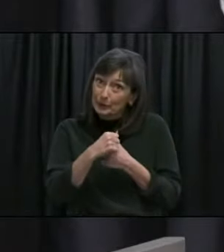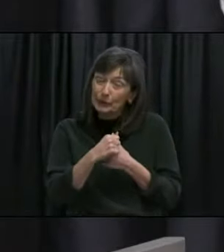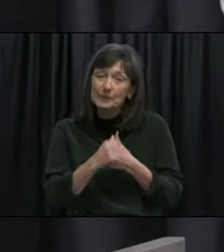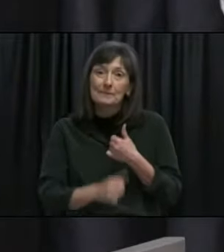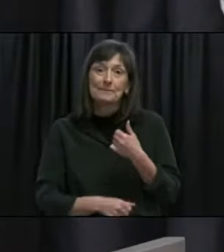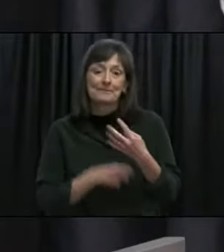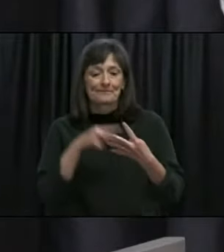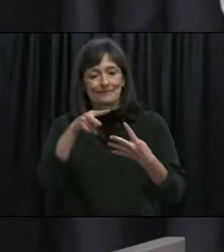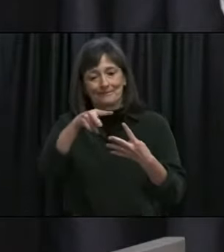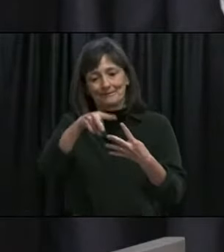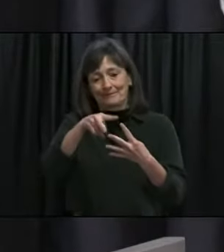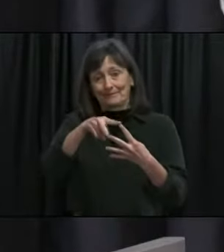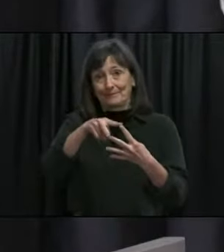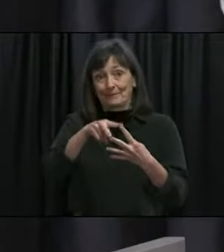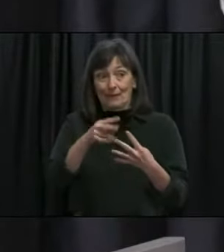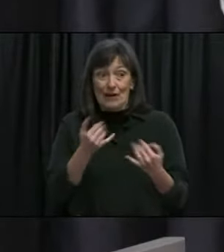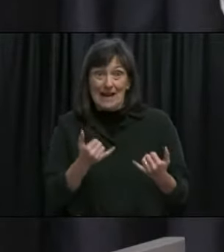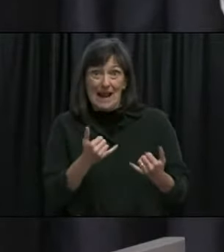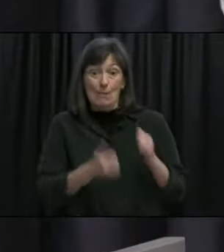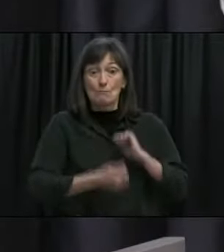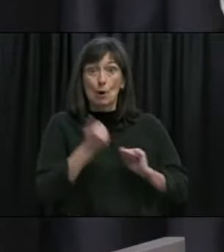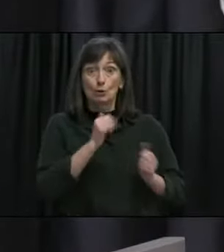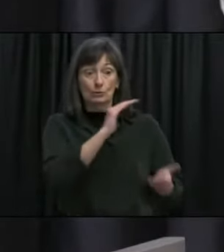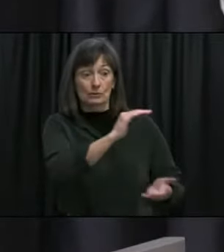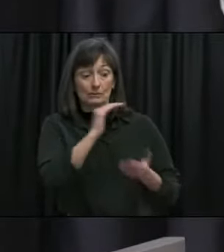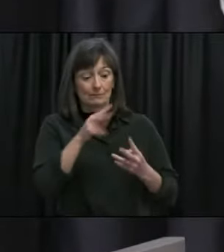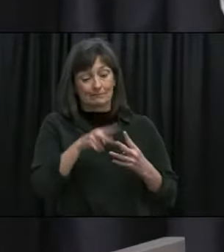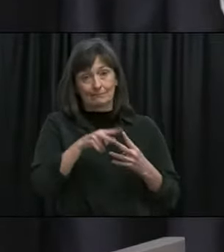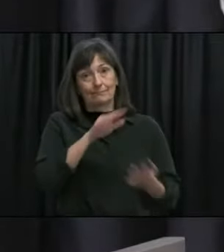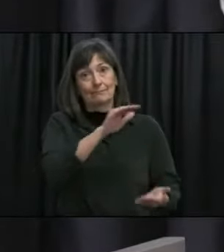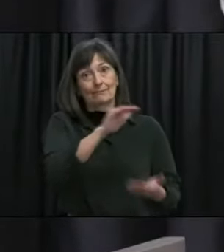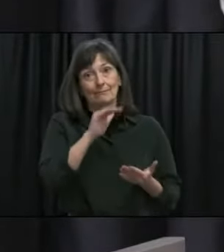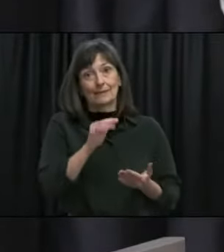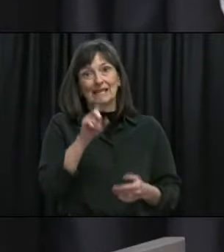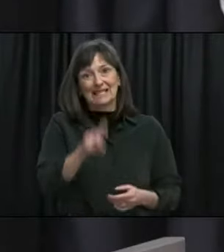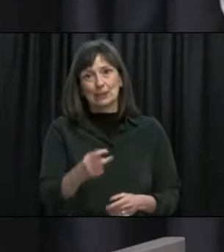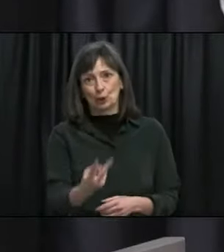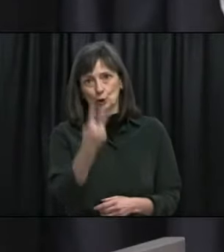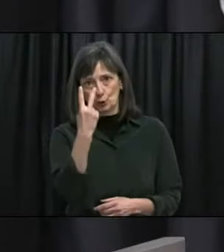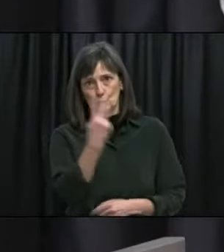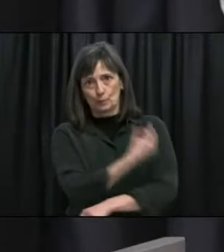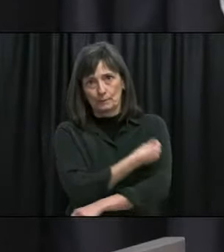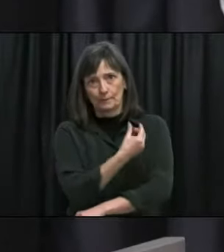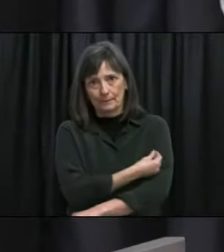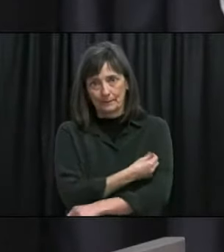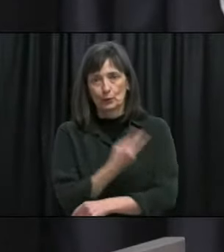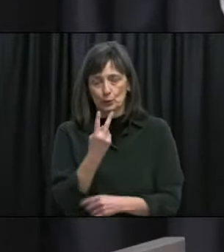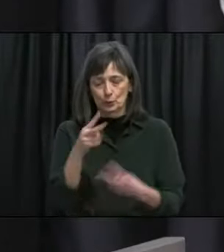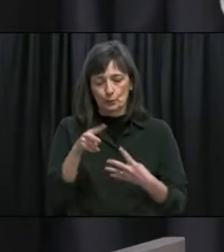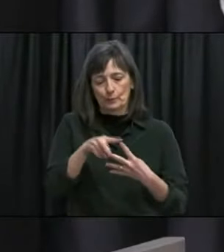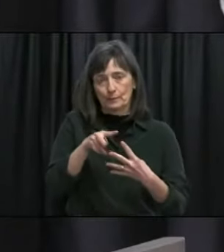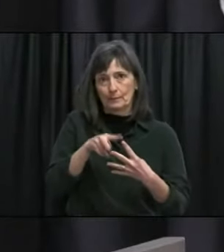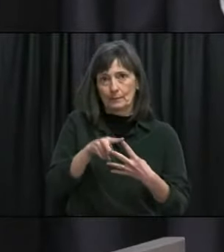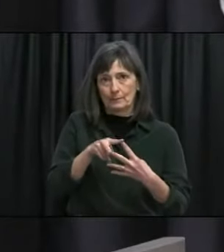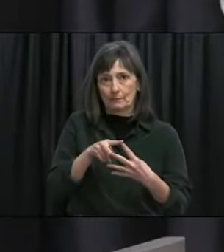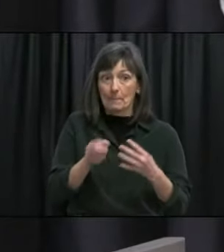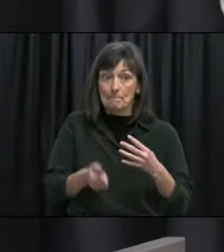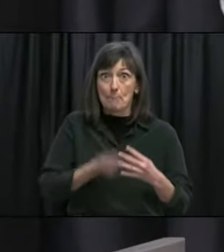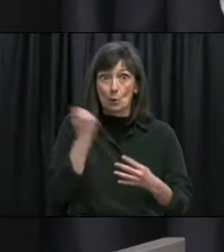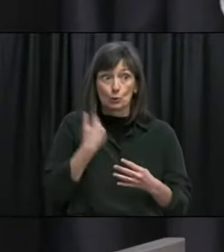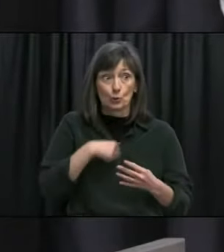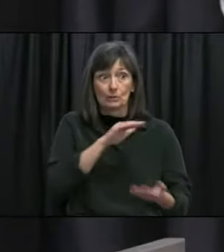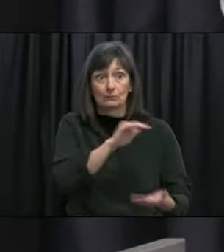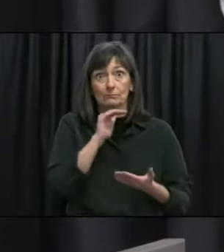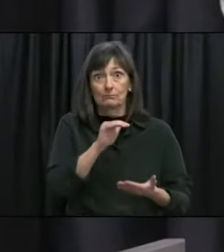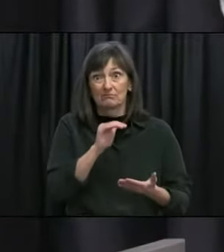vaccine of the vaccines that we have available to us right now we need to get two doses of those into people and that's going to